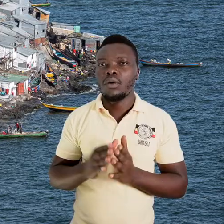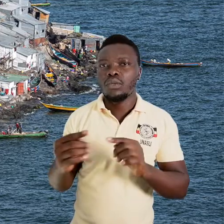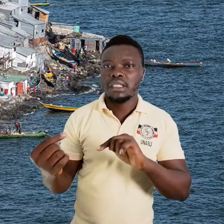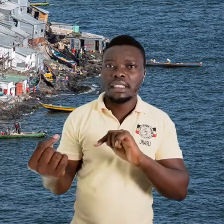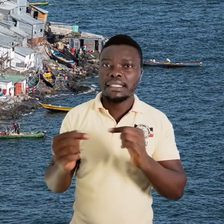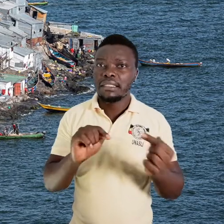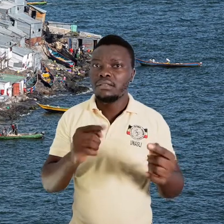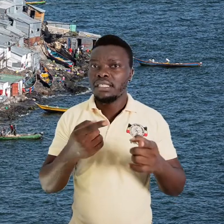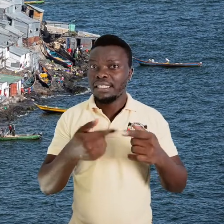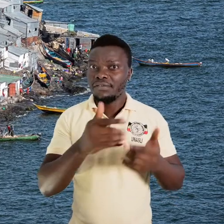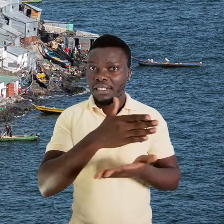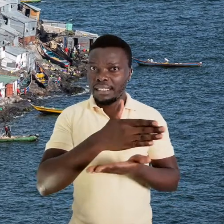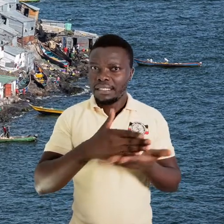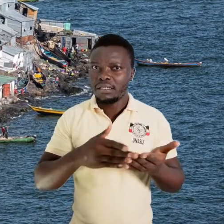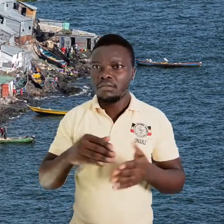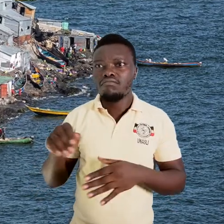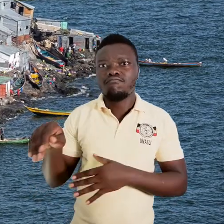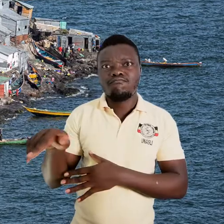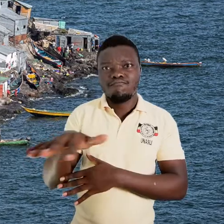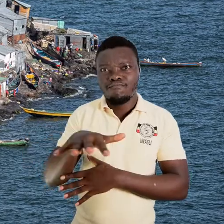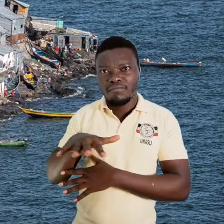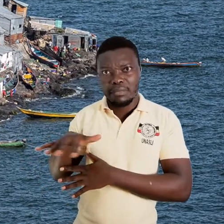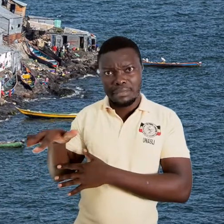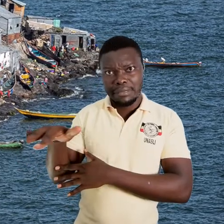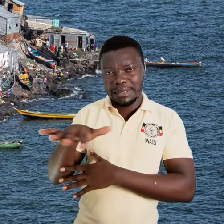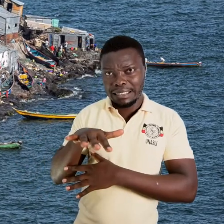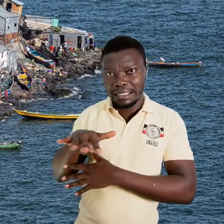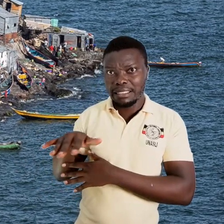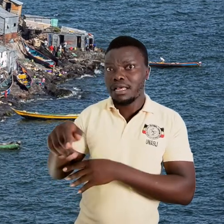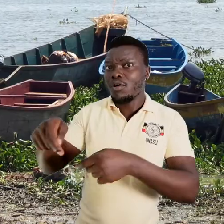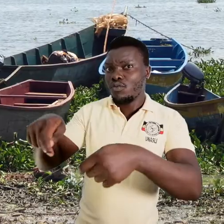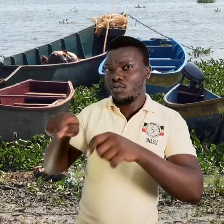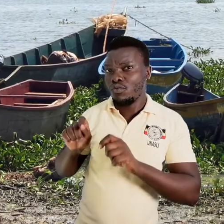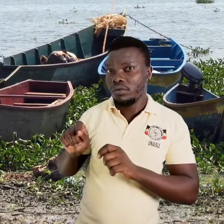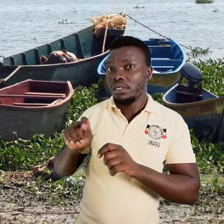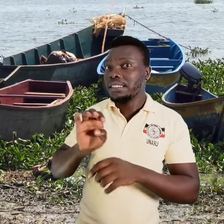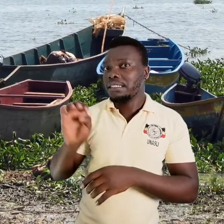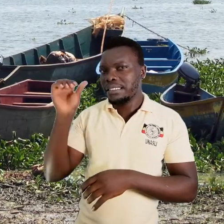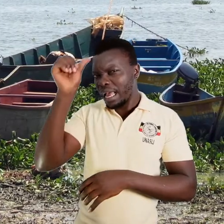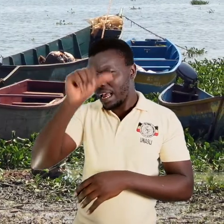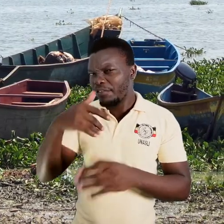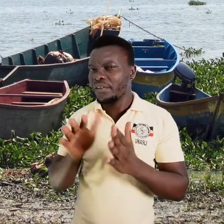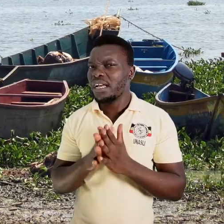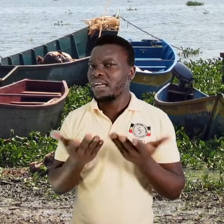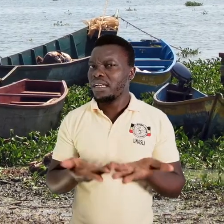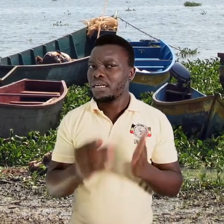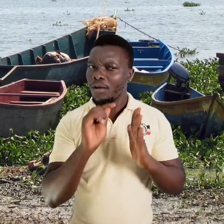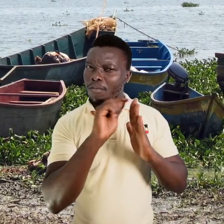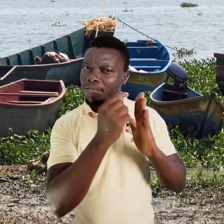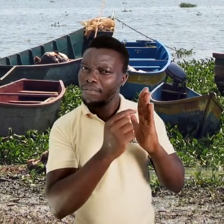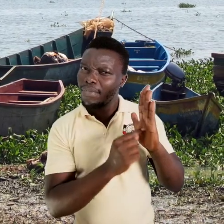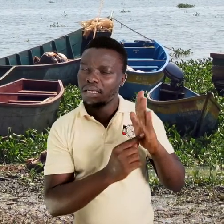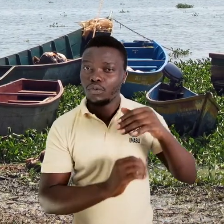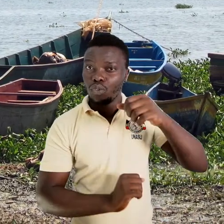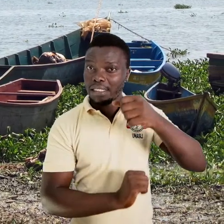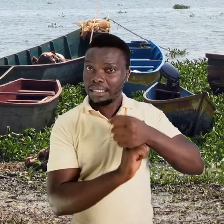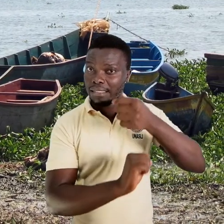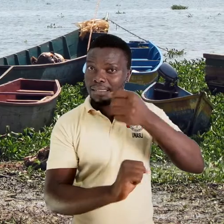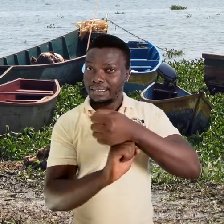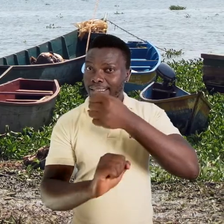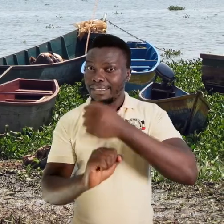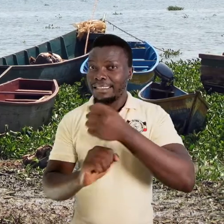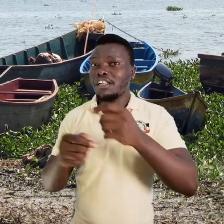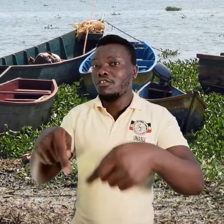different fishing grounds in East Africa and what factors favor fishing within East